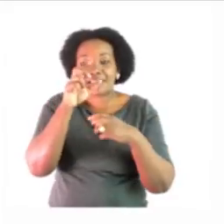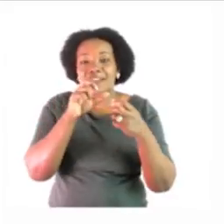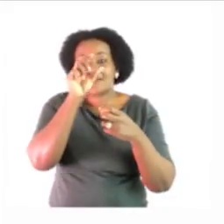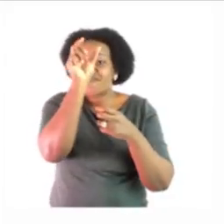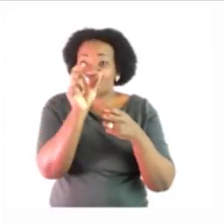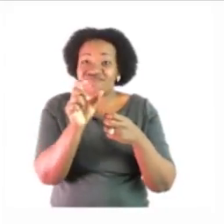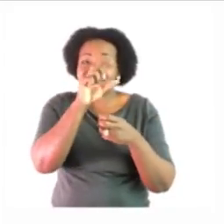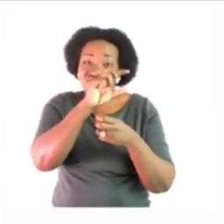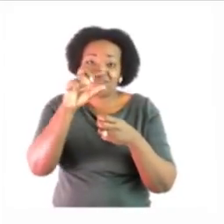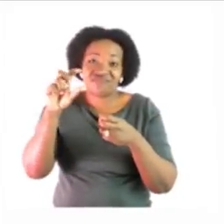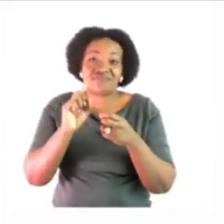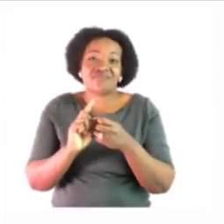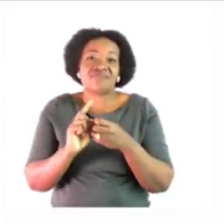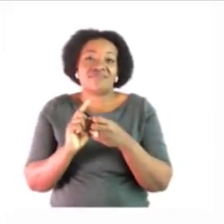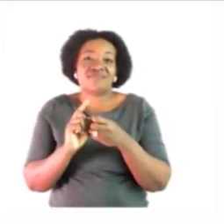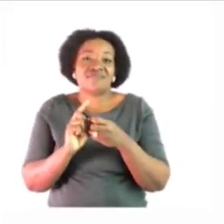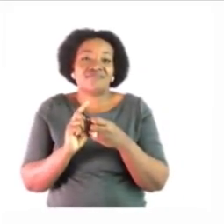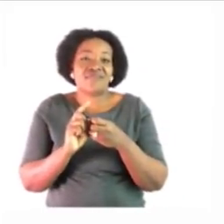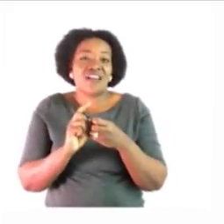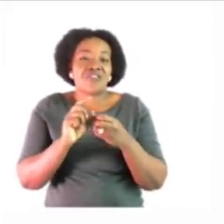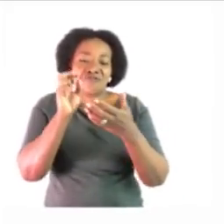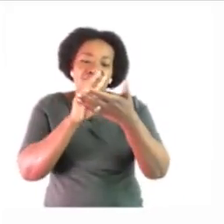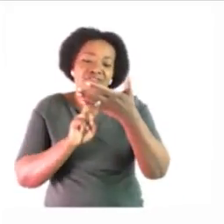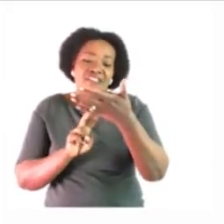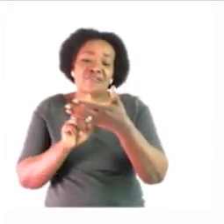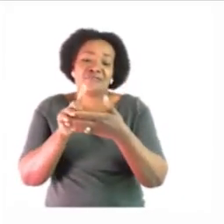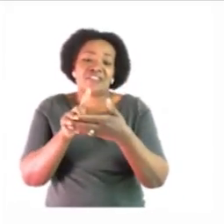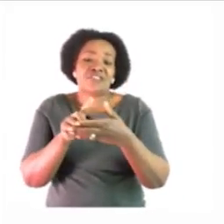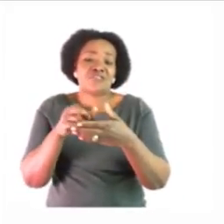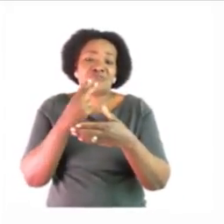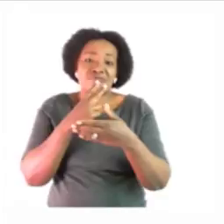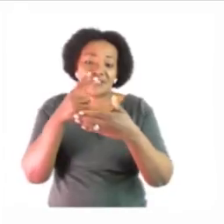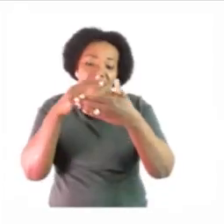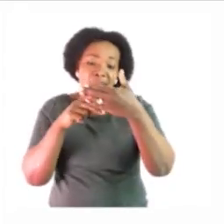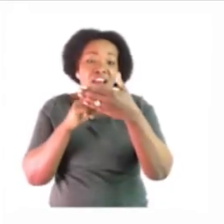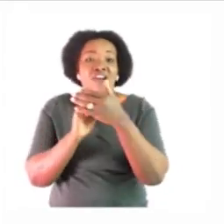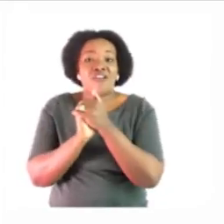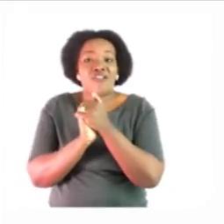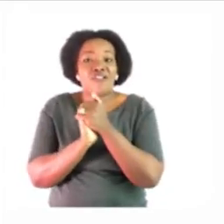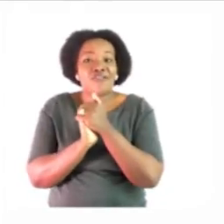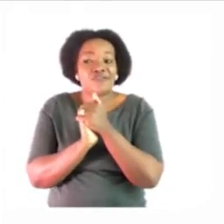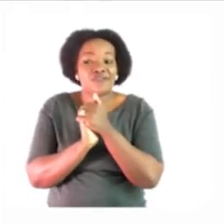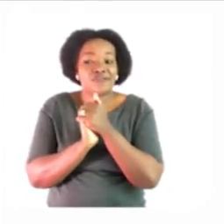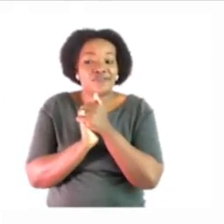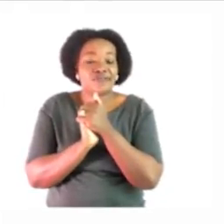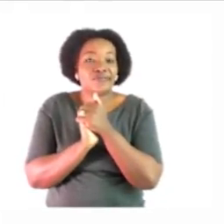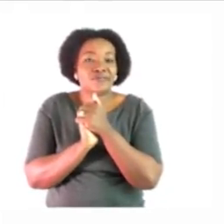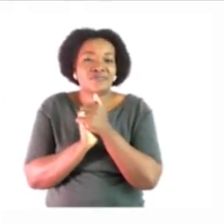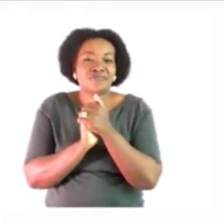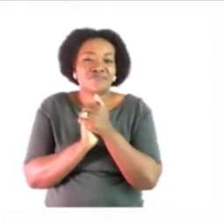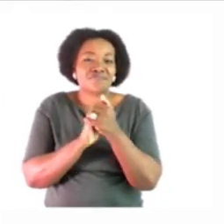read the clues below to complete the cross word okay let's quickly look at a cross first